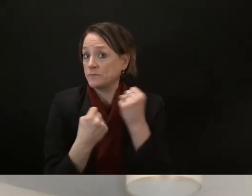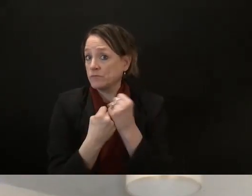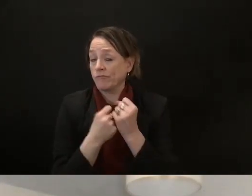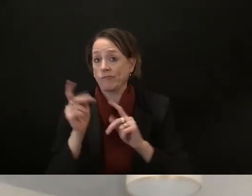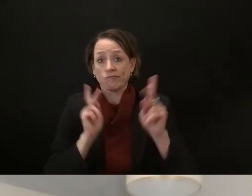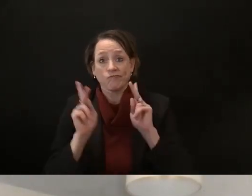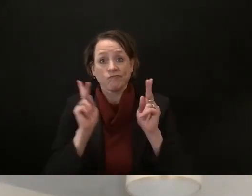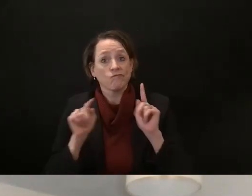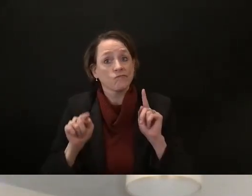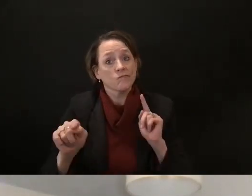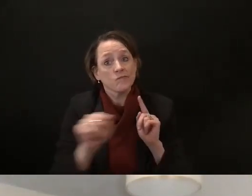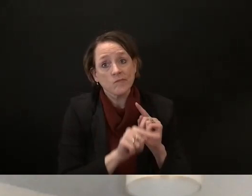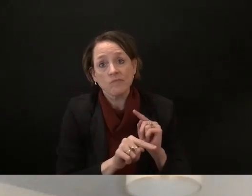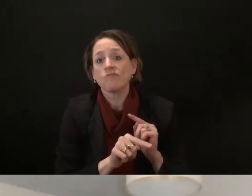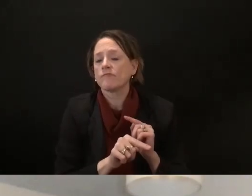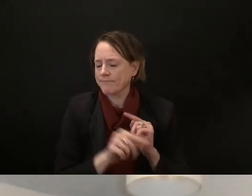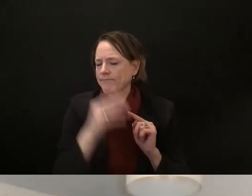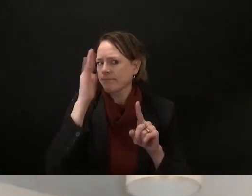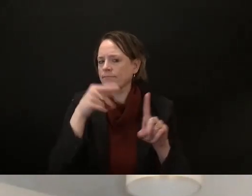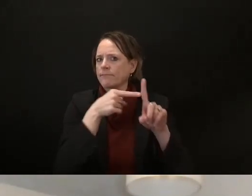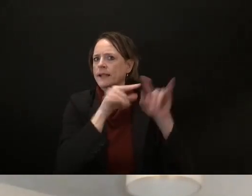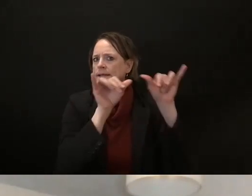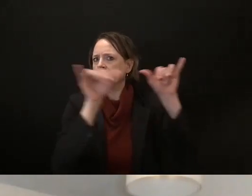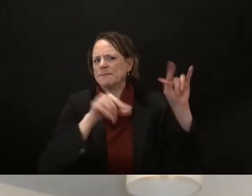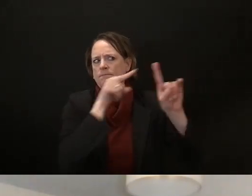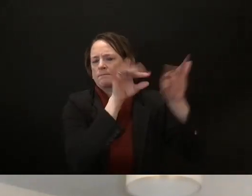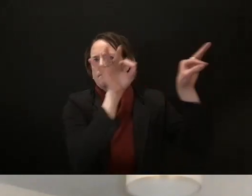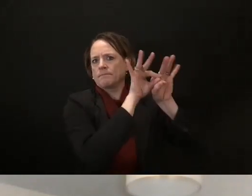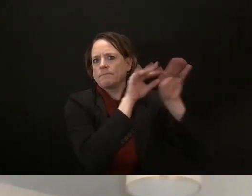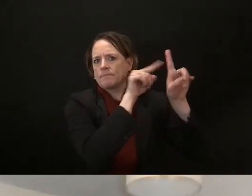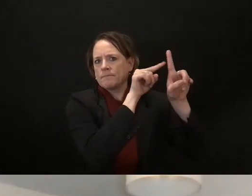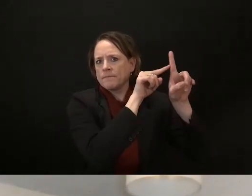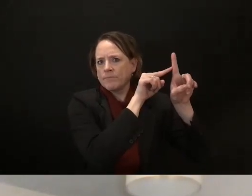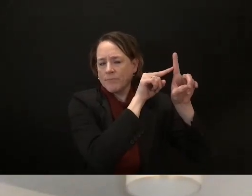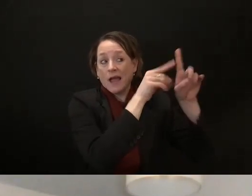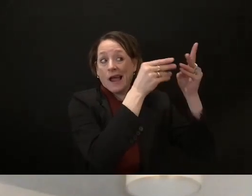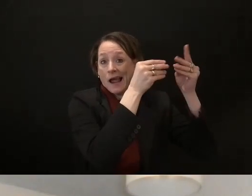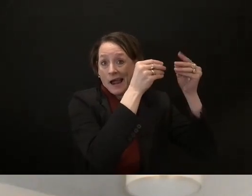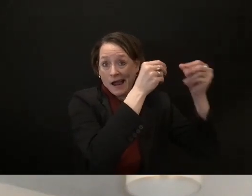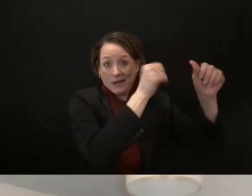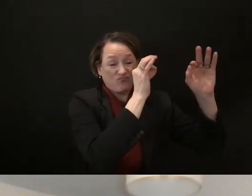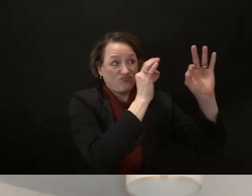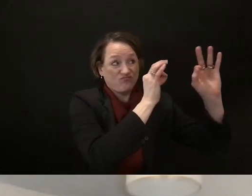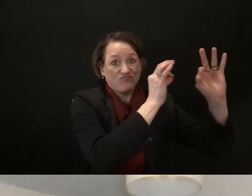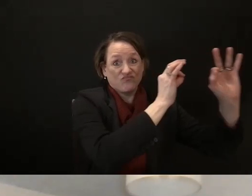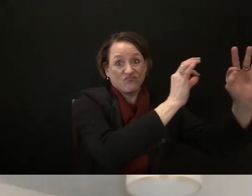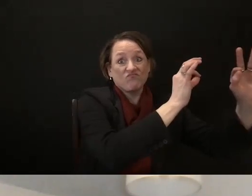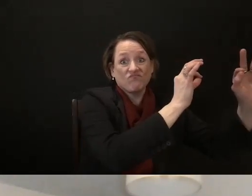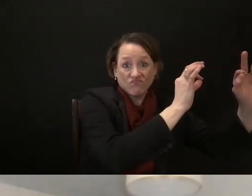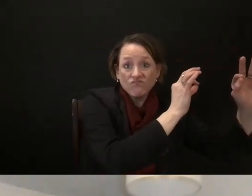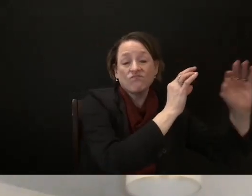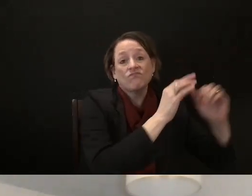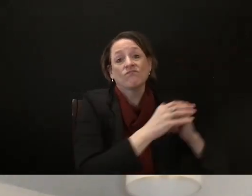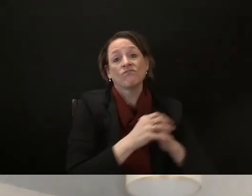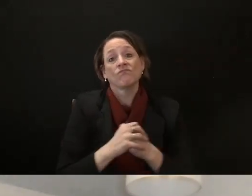unnecessary speed bumps are removed uh those things that this flag so many people um that that would